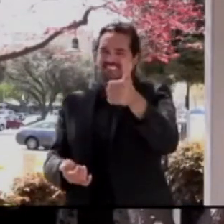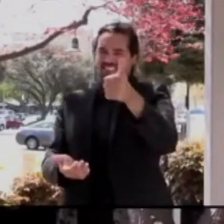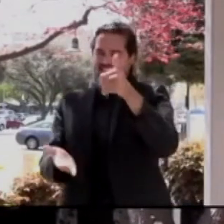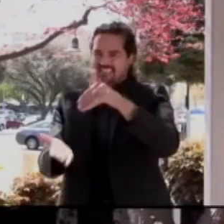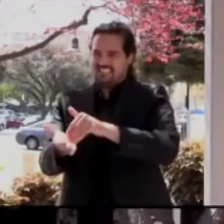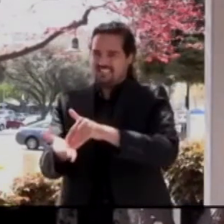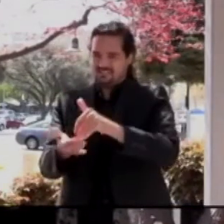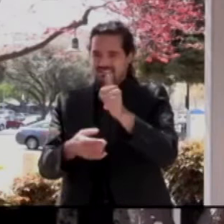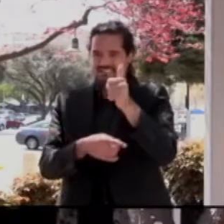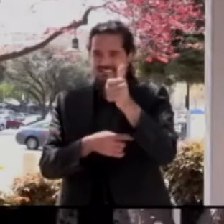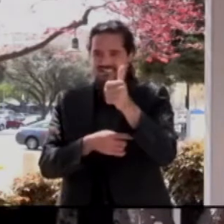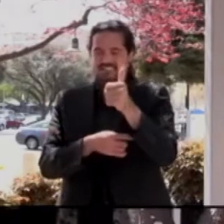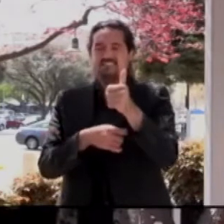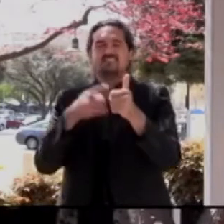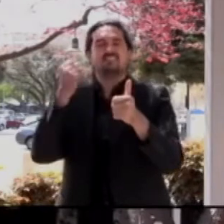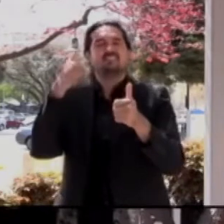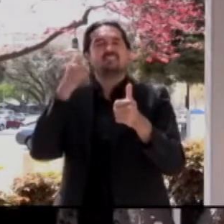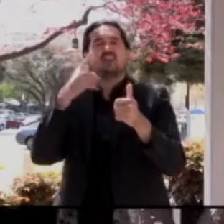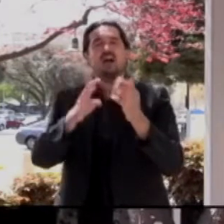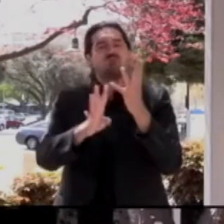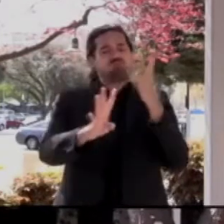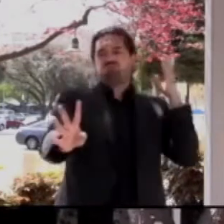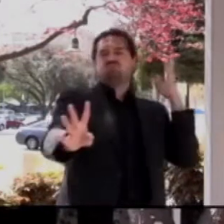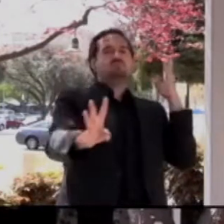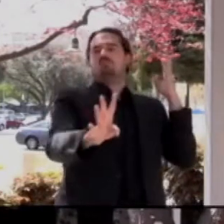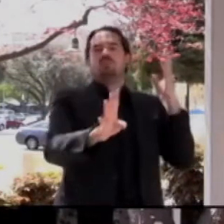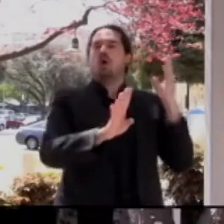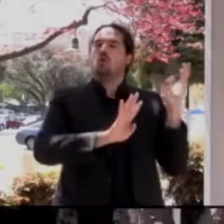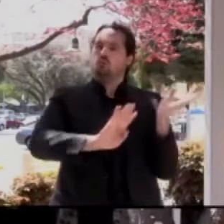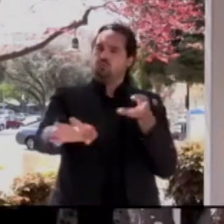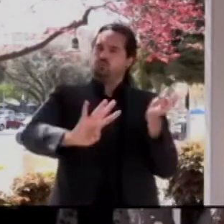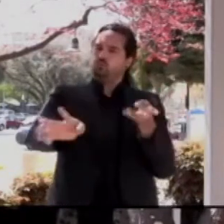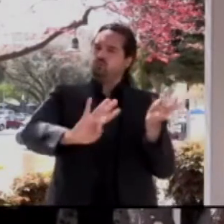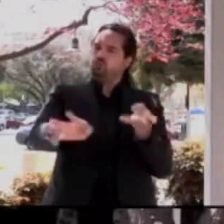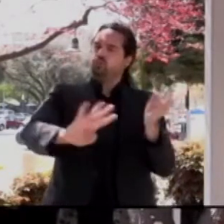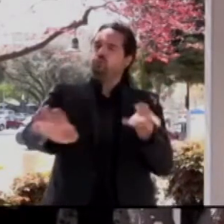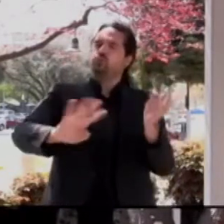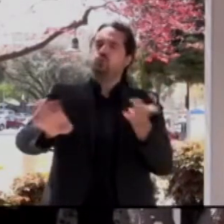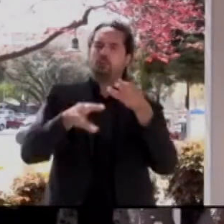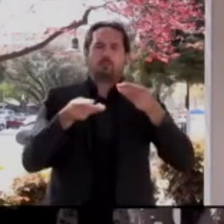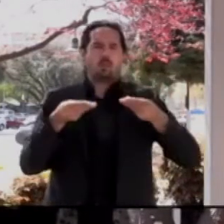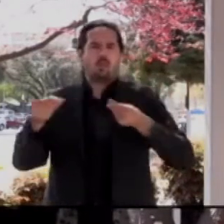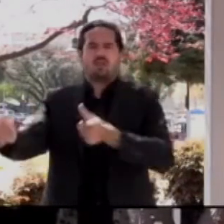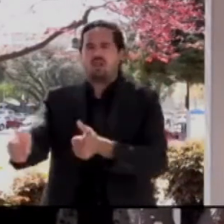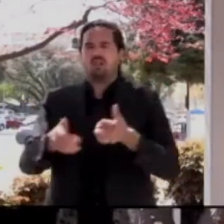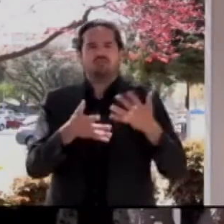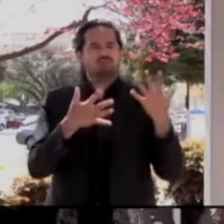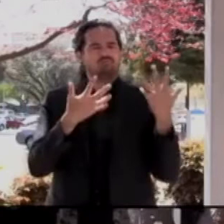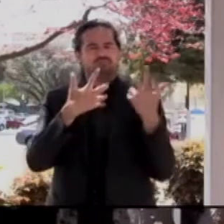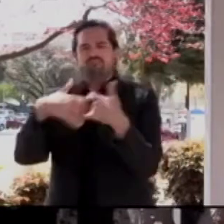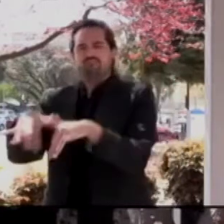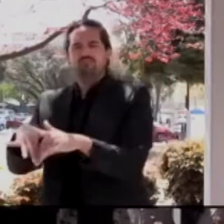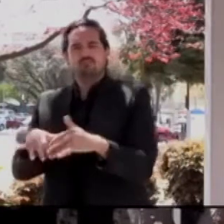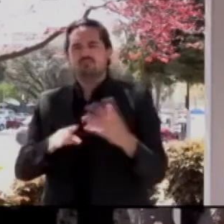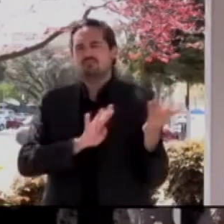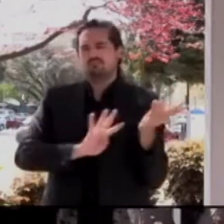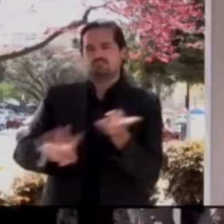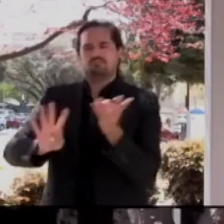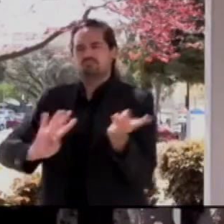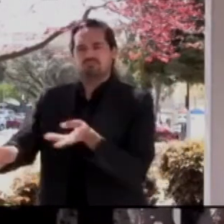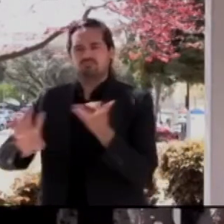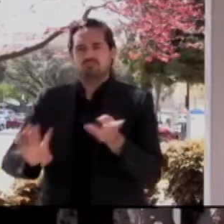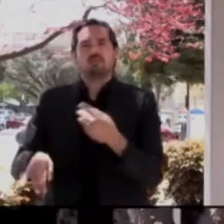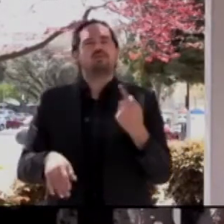the lines are constantly moving. So moving a lot of people through a large space. And we will continue to